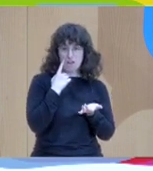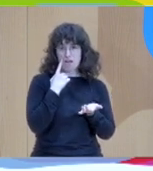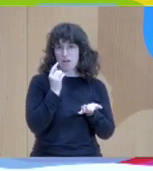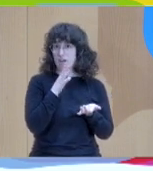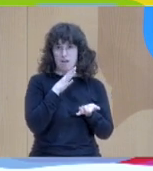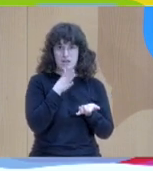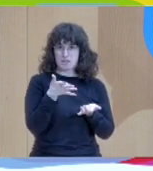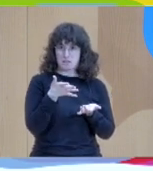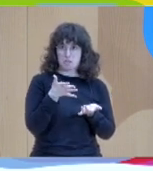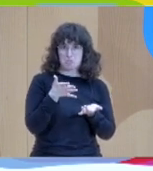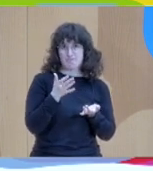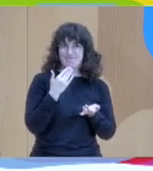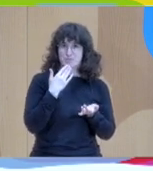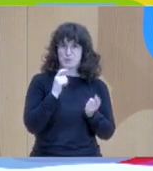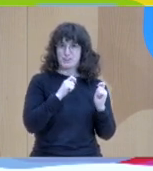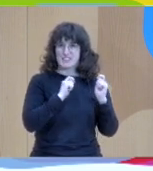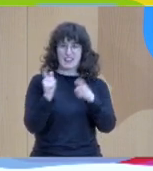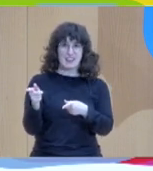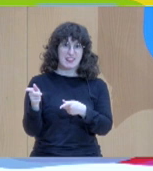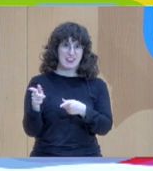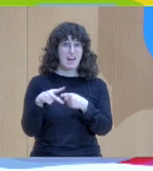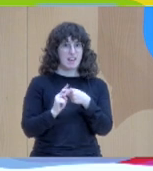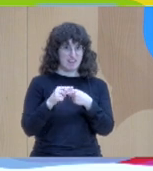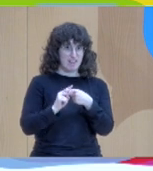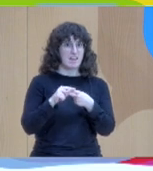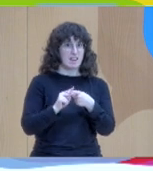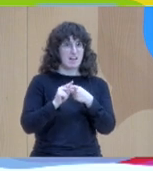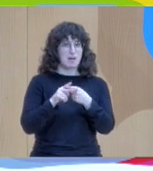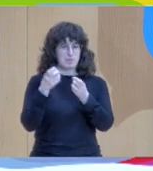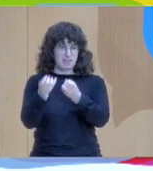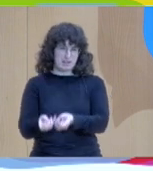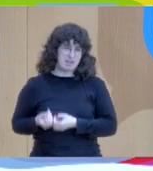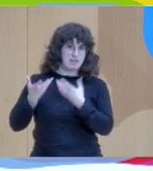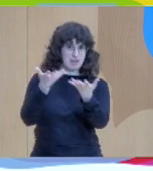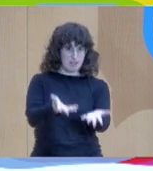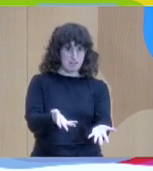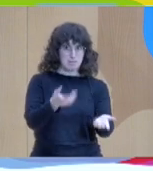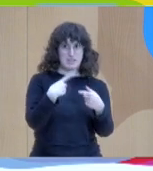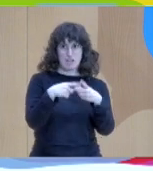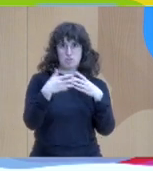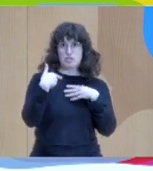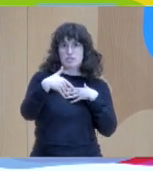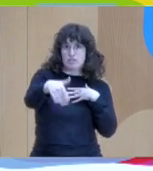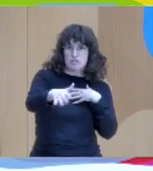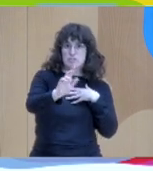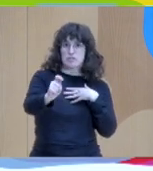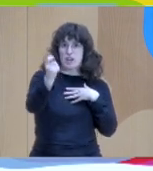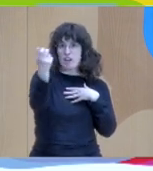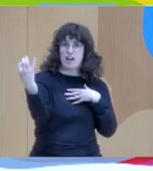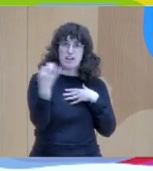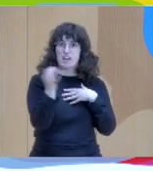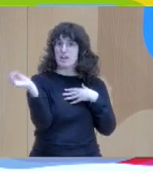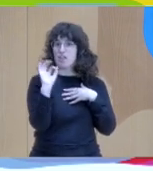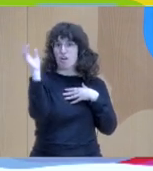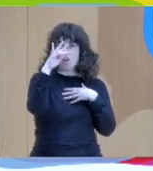present hopes and worries in a safe way then you ask the professionals only